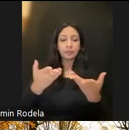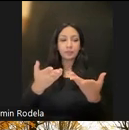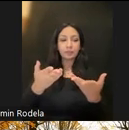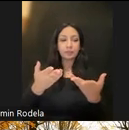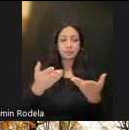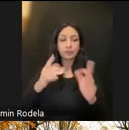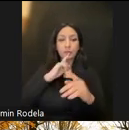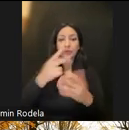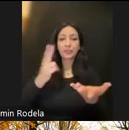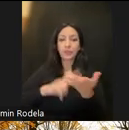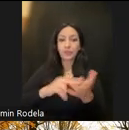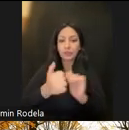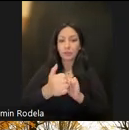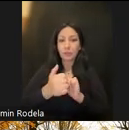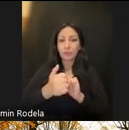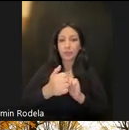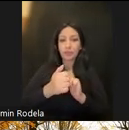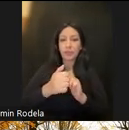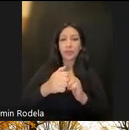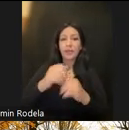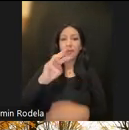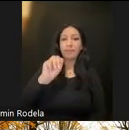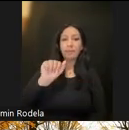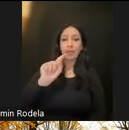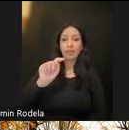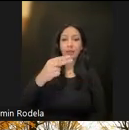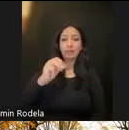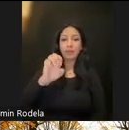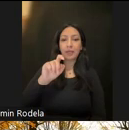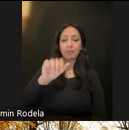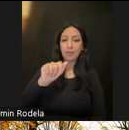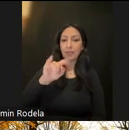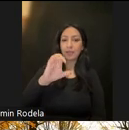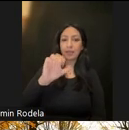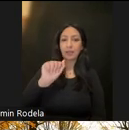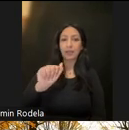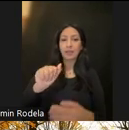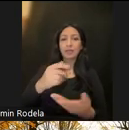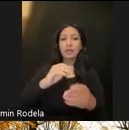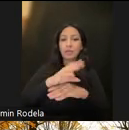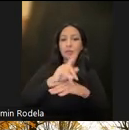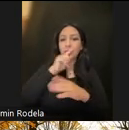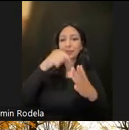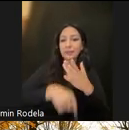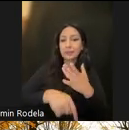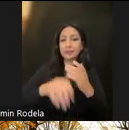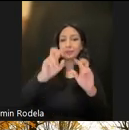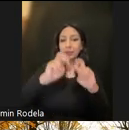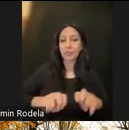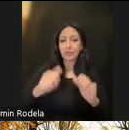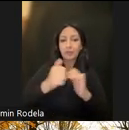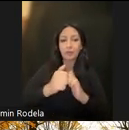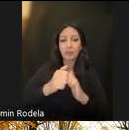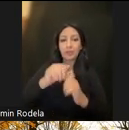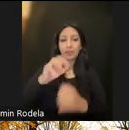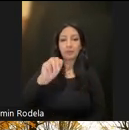contracted with Mathematica Consultancy to do a deep dive analysis into Medi-Cal home and community